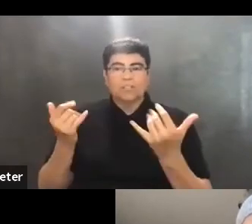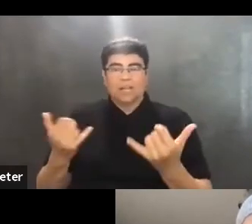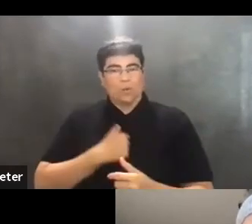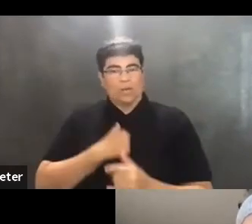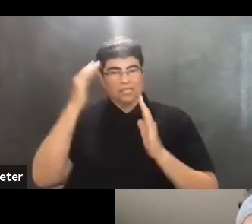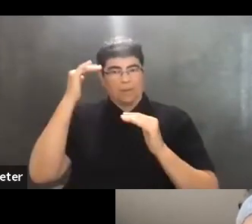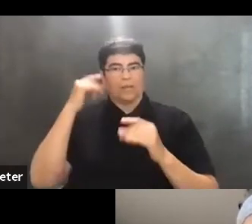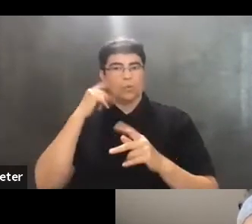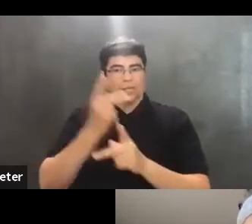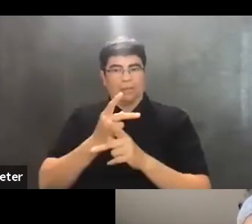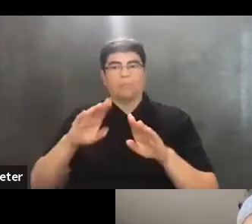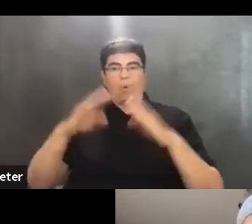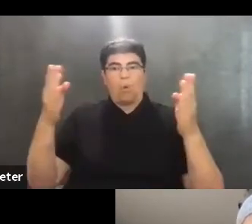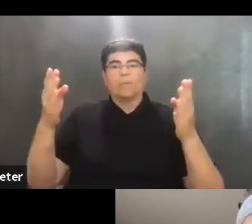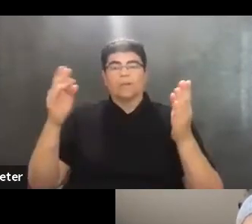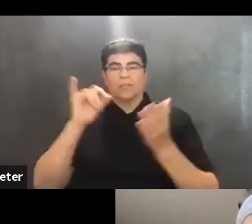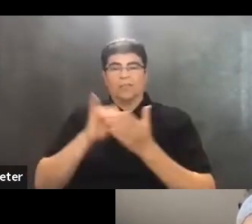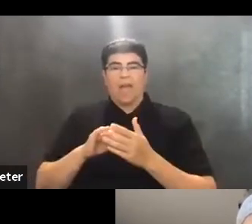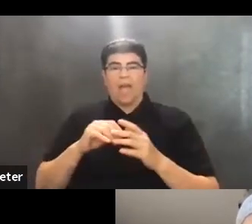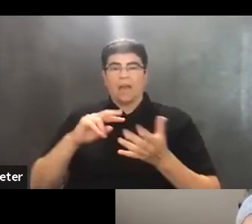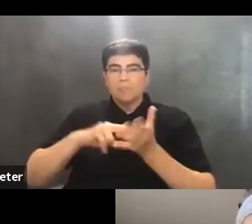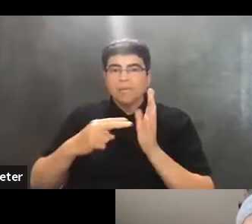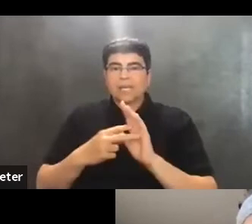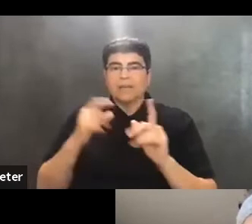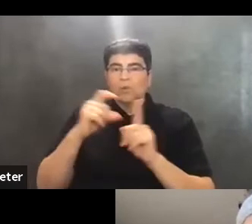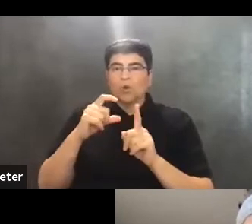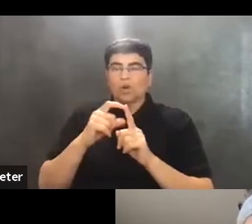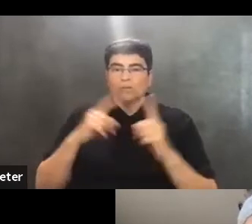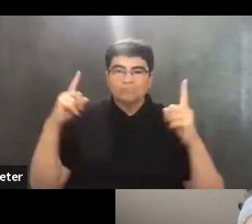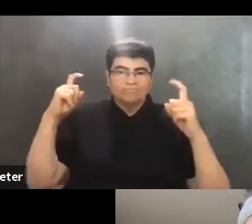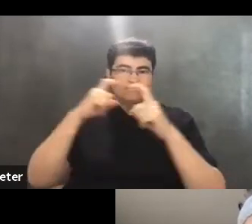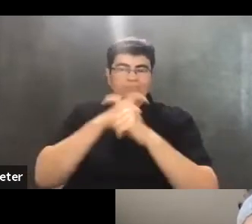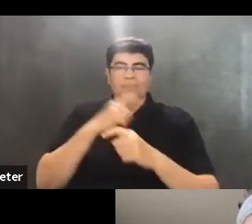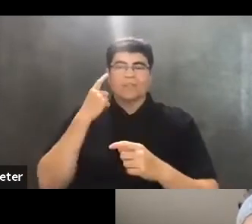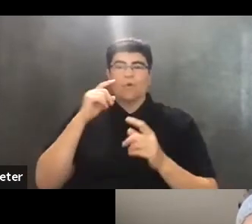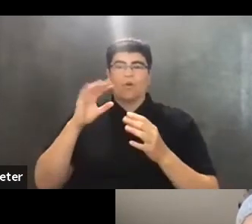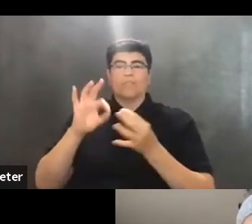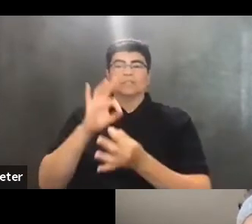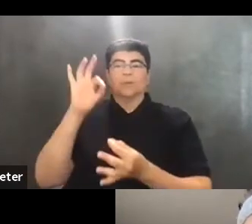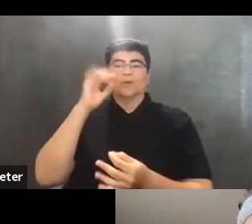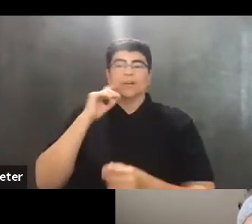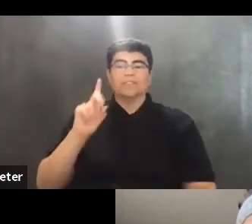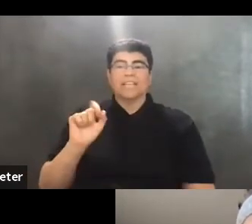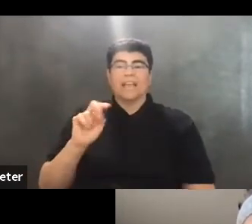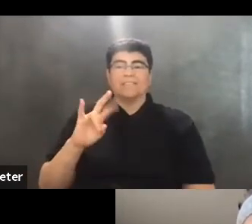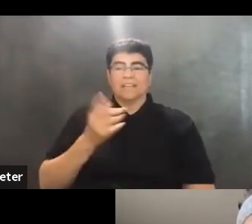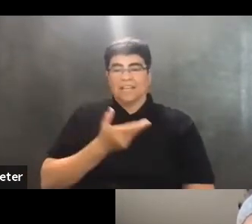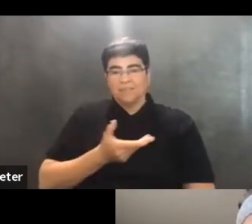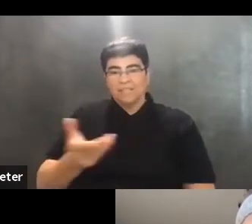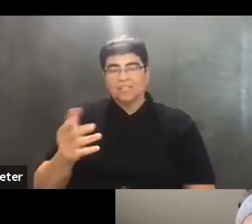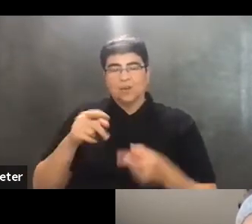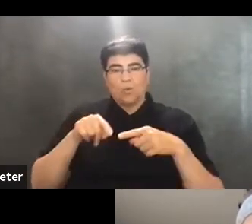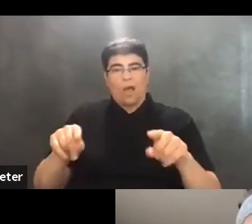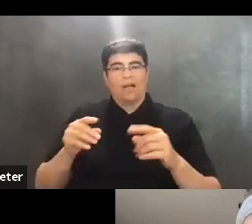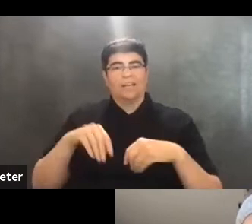keep open the capacious meaning of the term in the spirit of David's invitation while giving it the